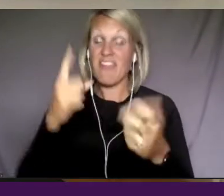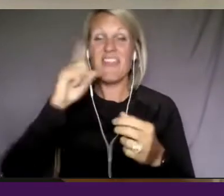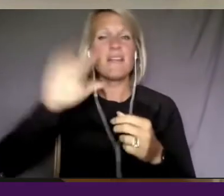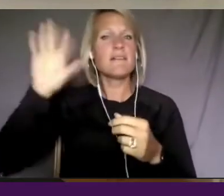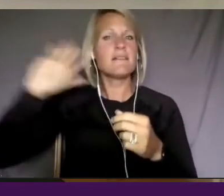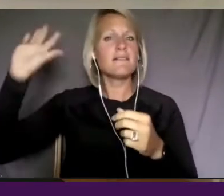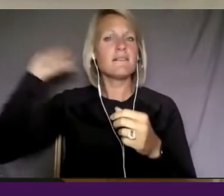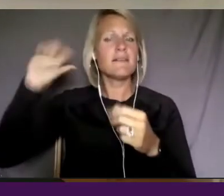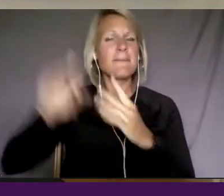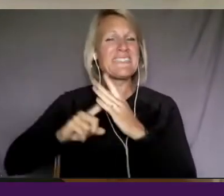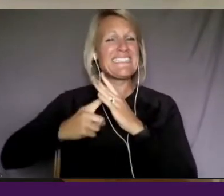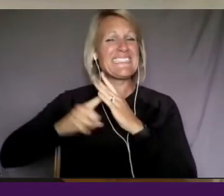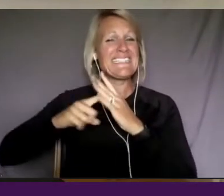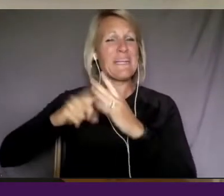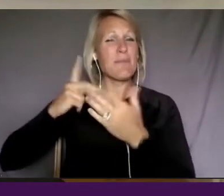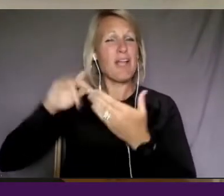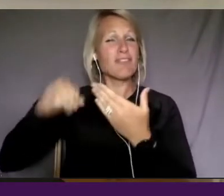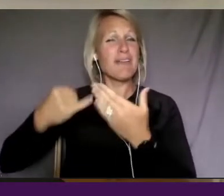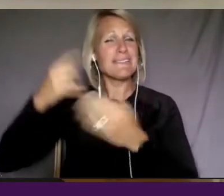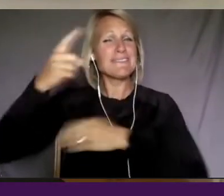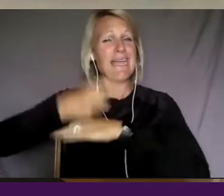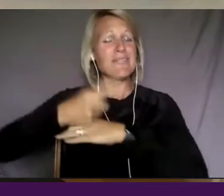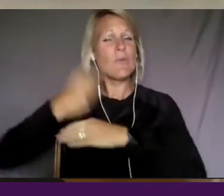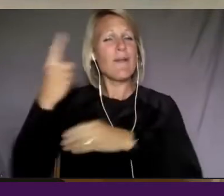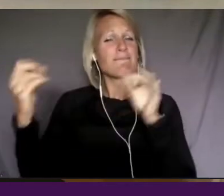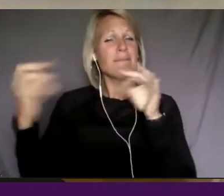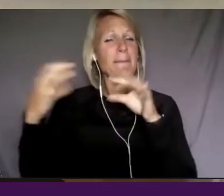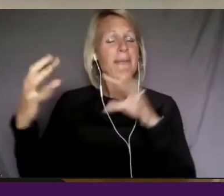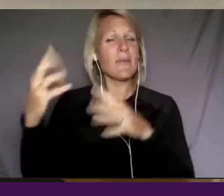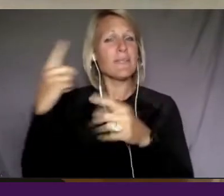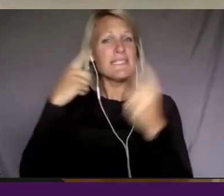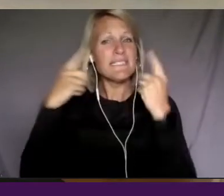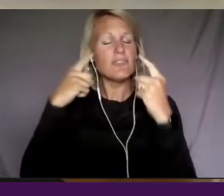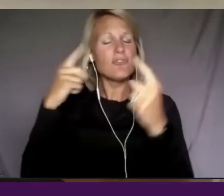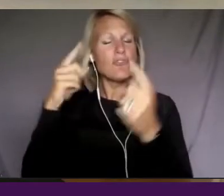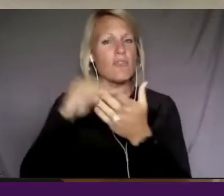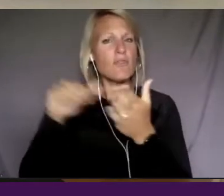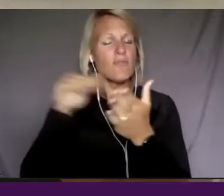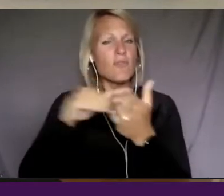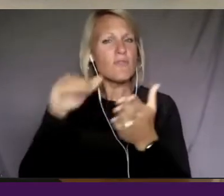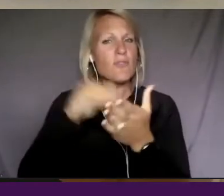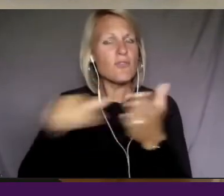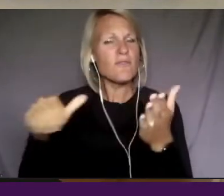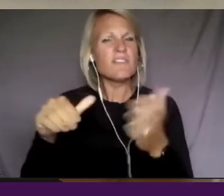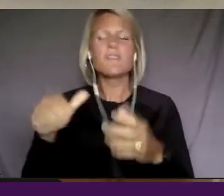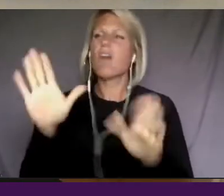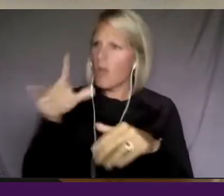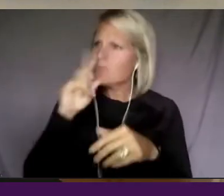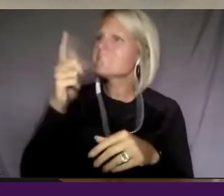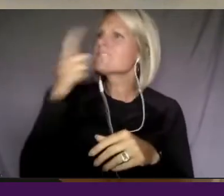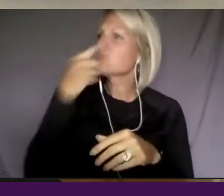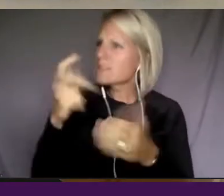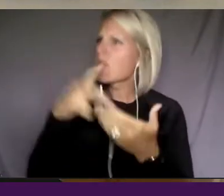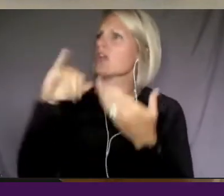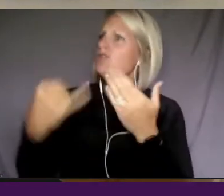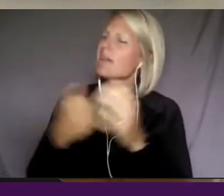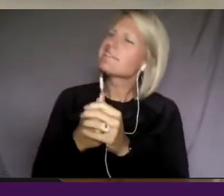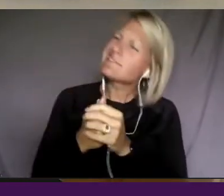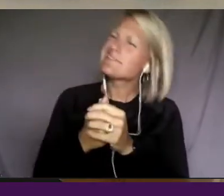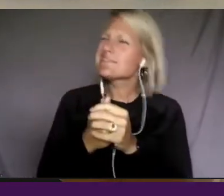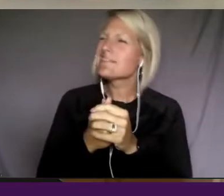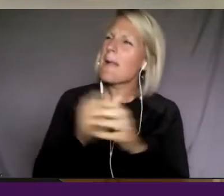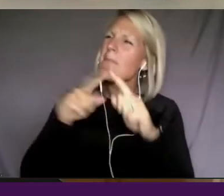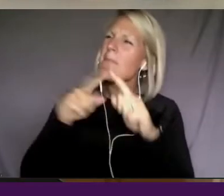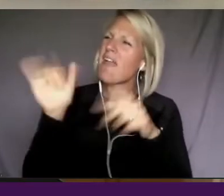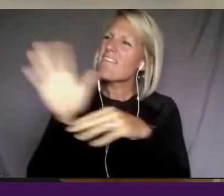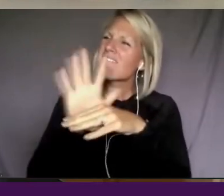project's development, you know, a lot of the feedback that we were getting was that it, you know, was an interesting project. But, you know, it was a film that's